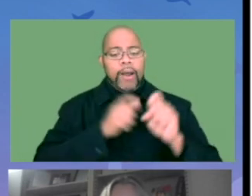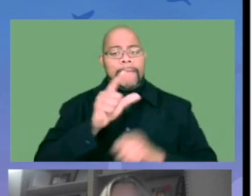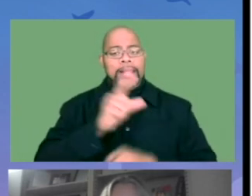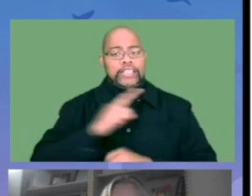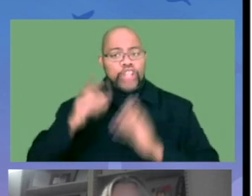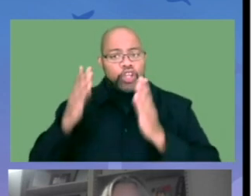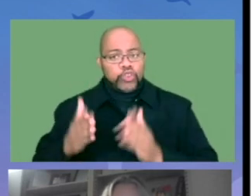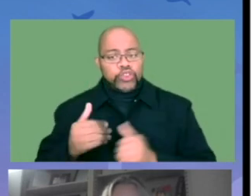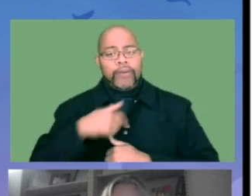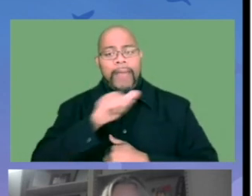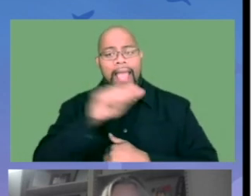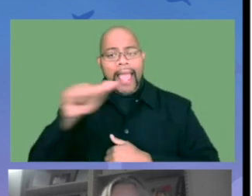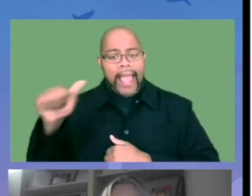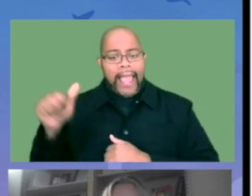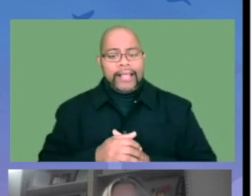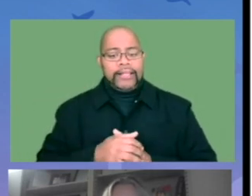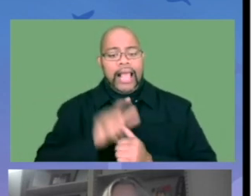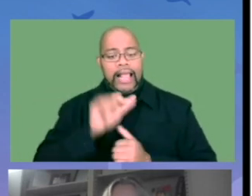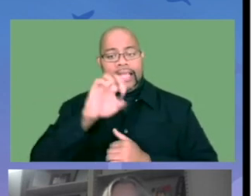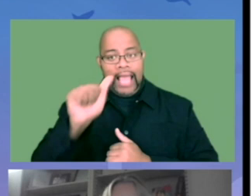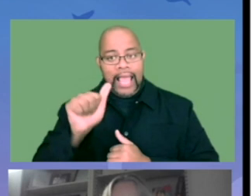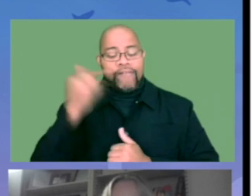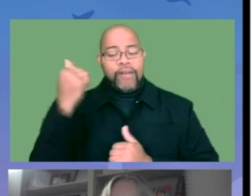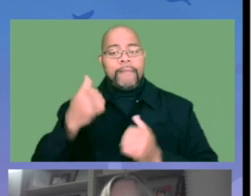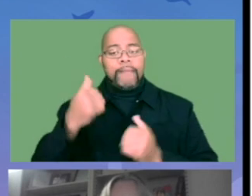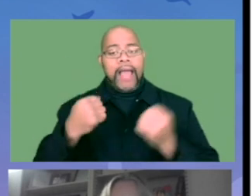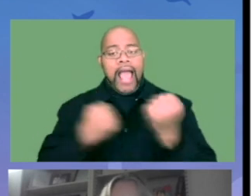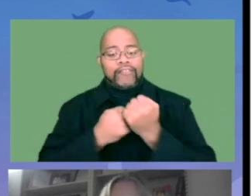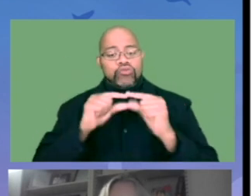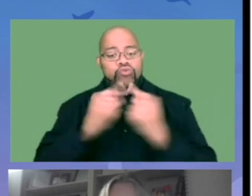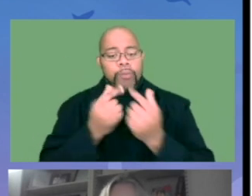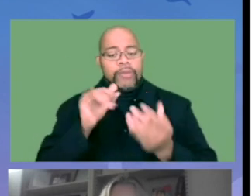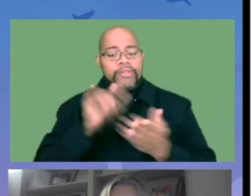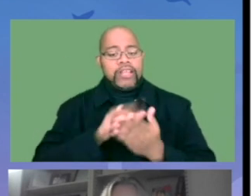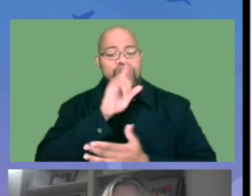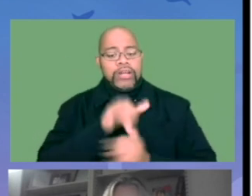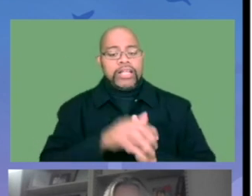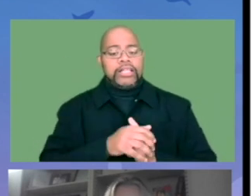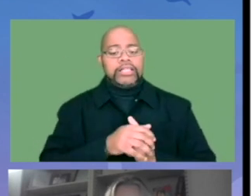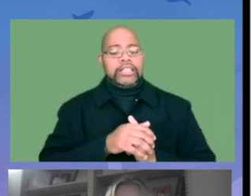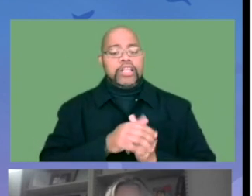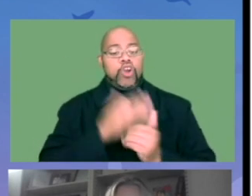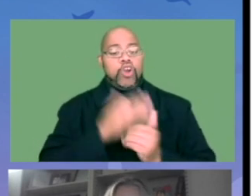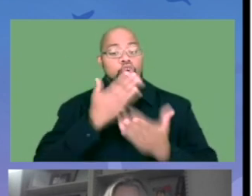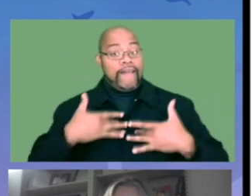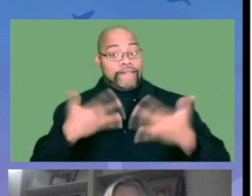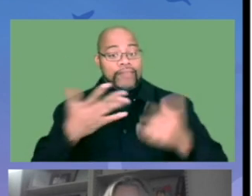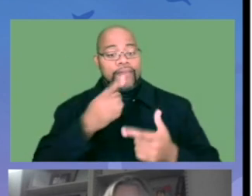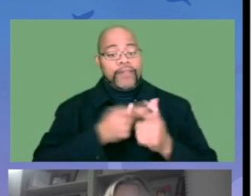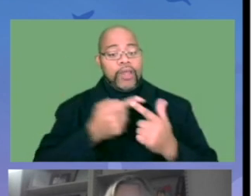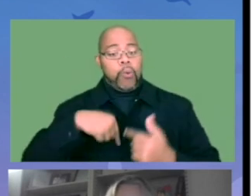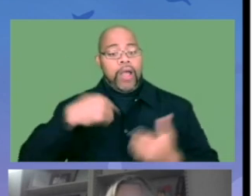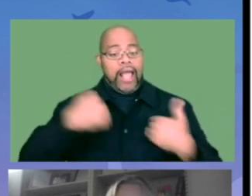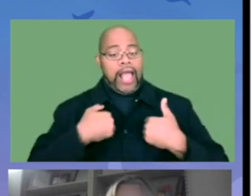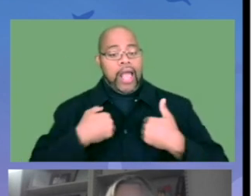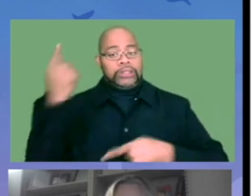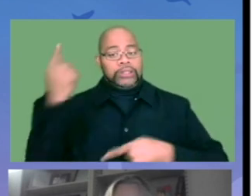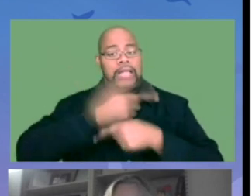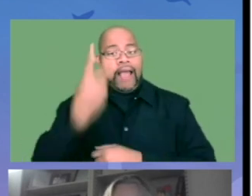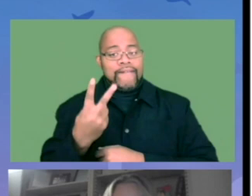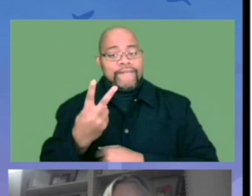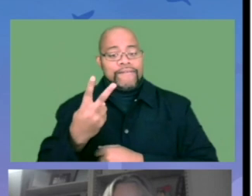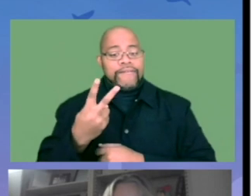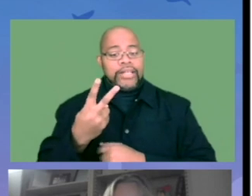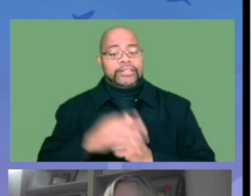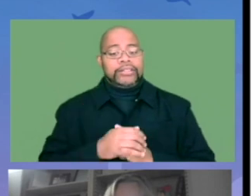really tried to create this interdisciplinary team. And our affiliated faculty are involved in attending seminars. We